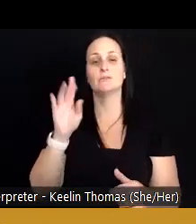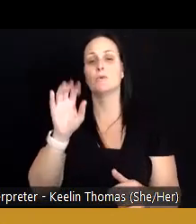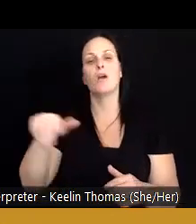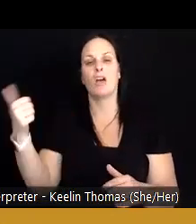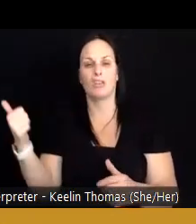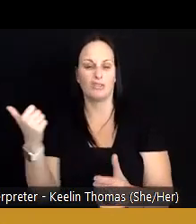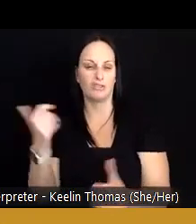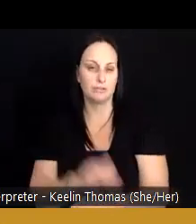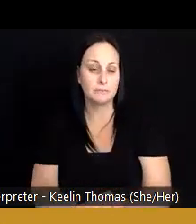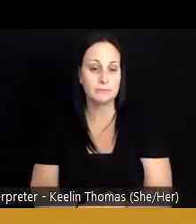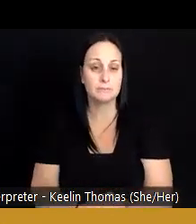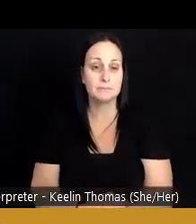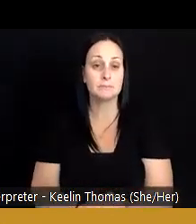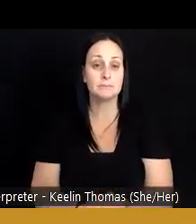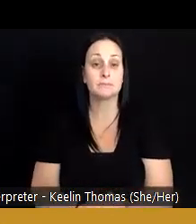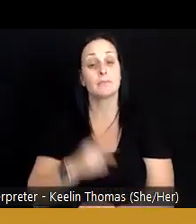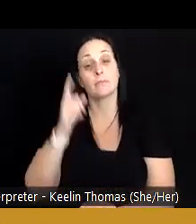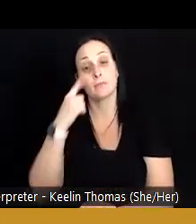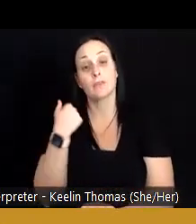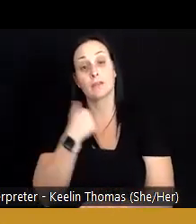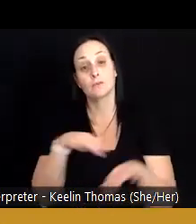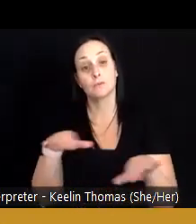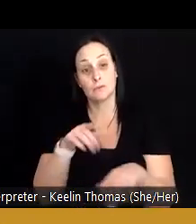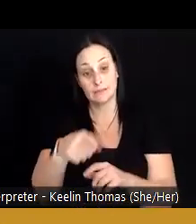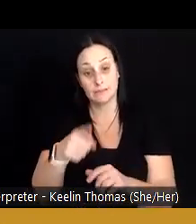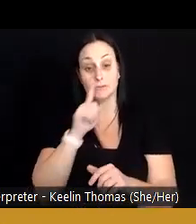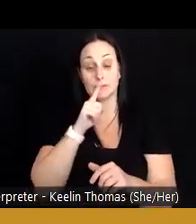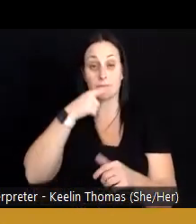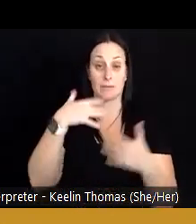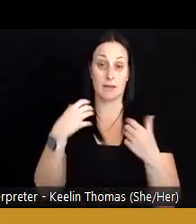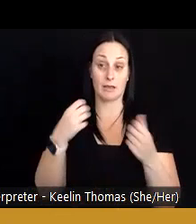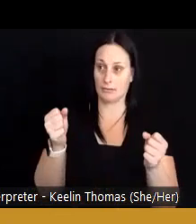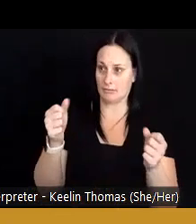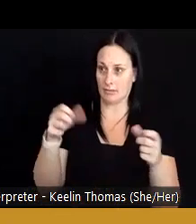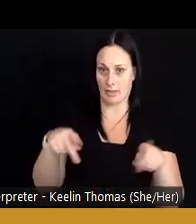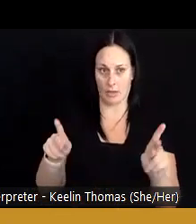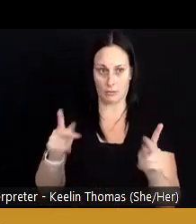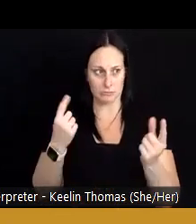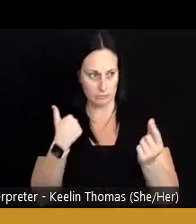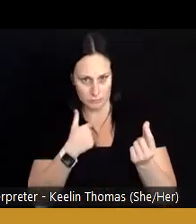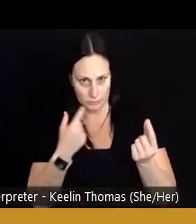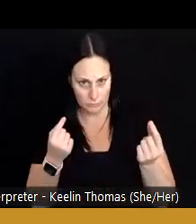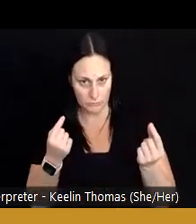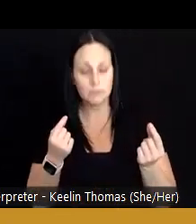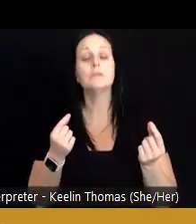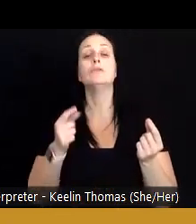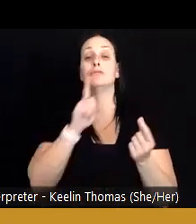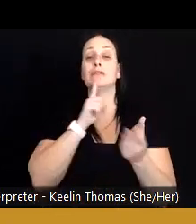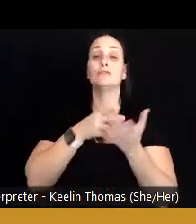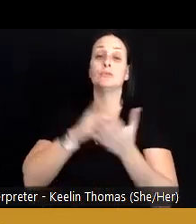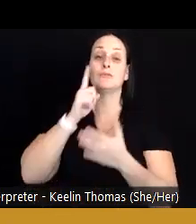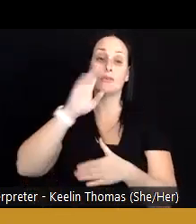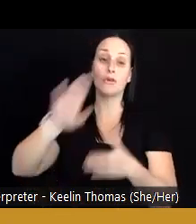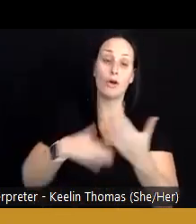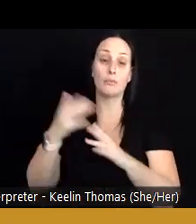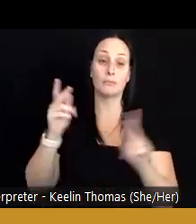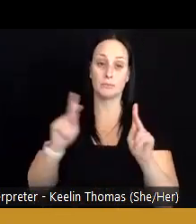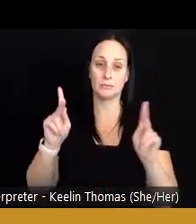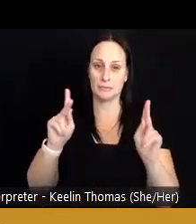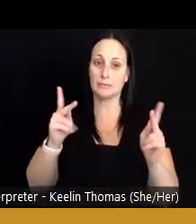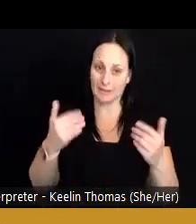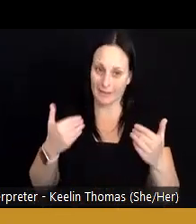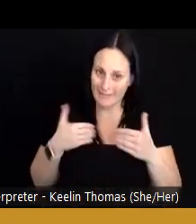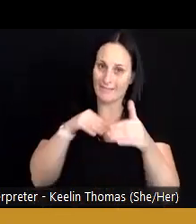So in order to do this, what public health allows us to do is to ensure for all that people have